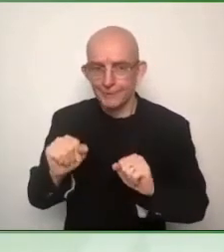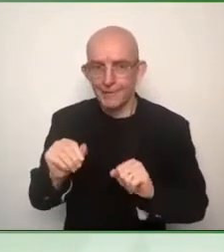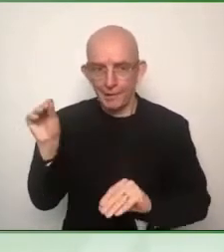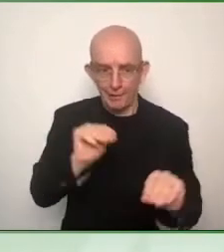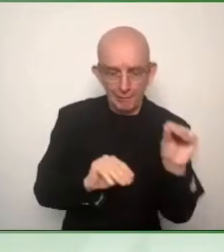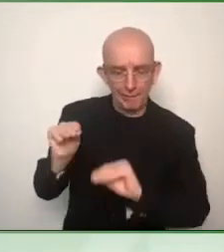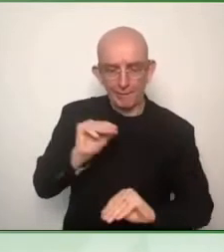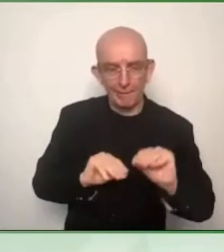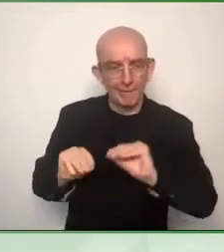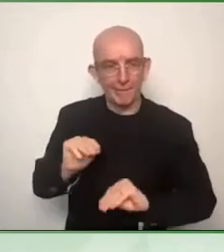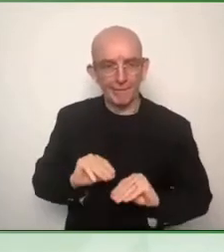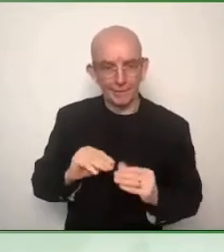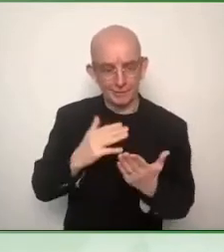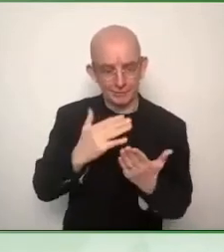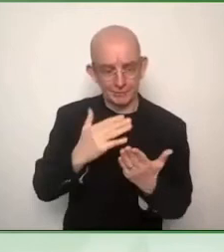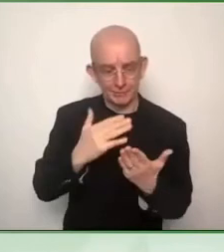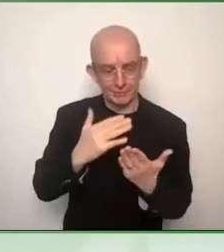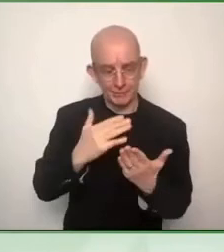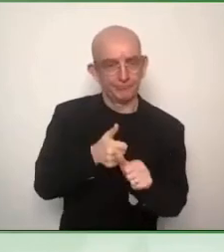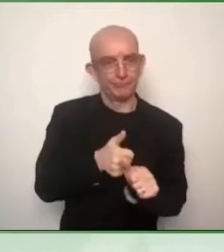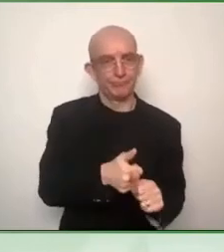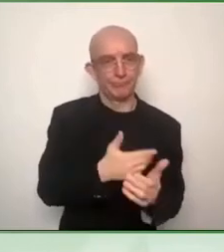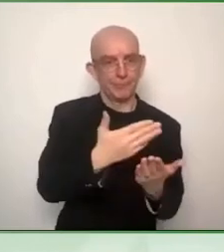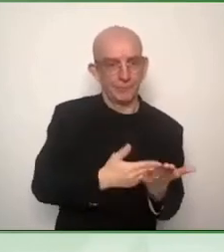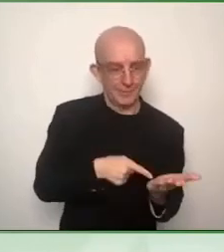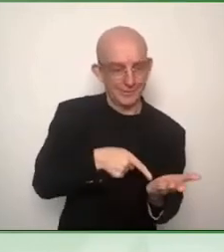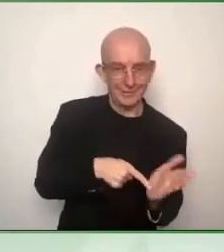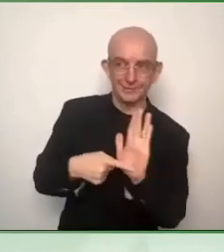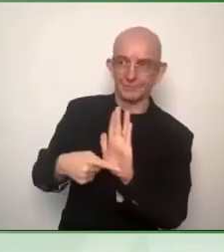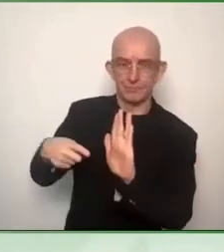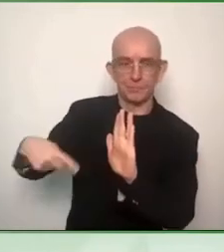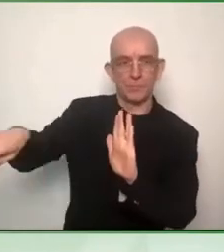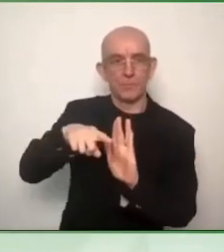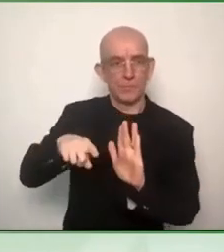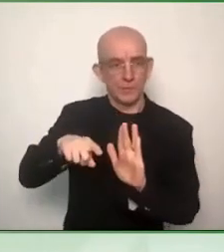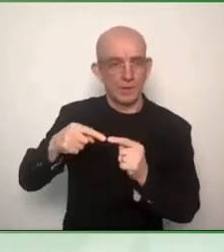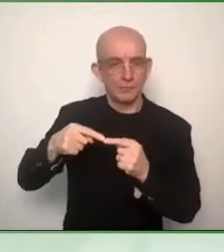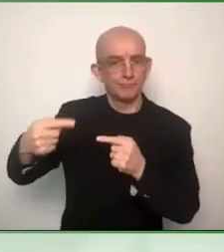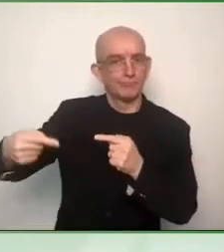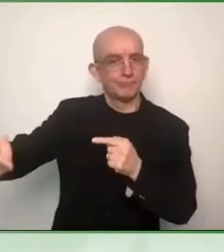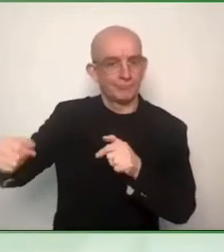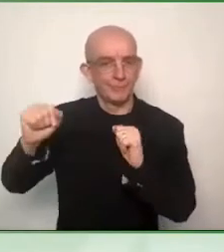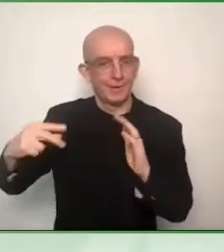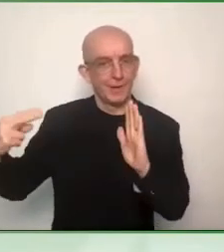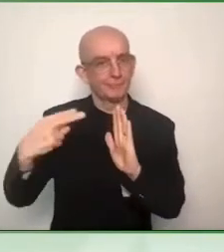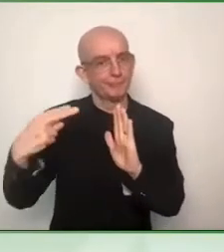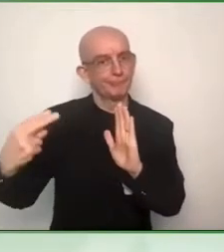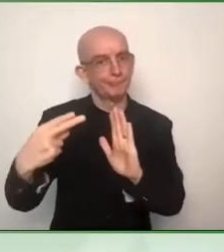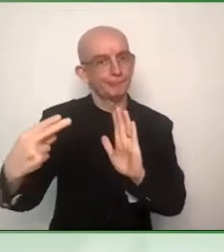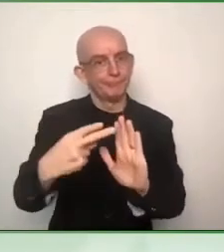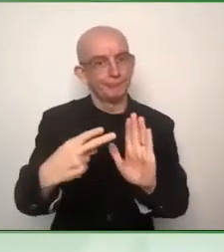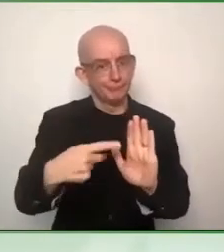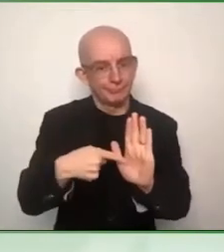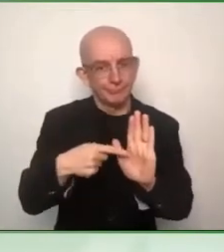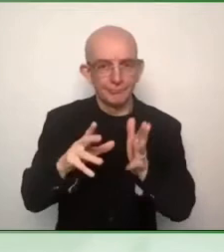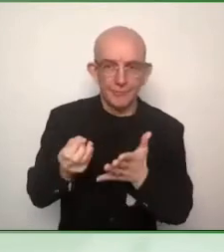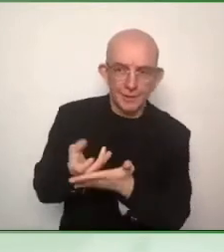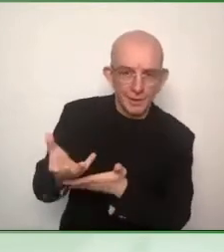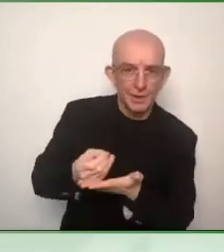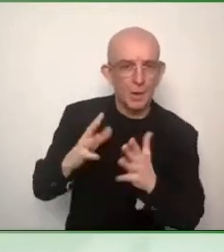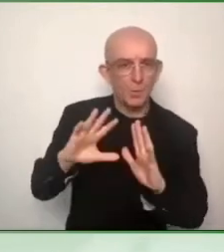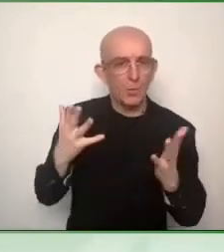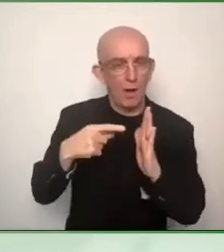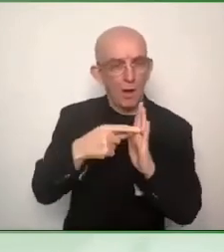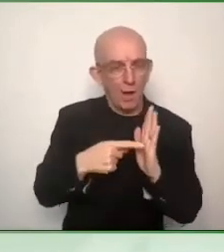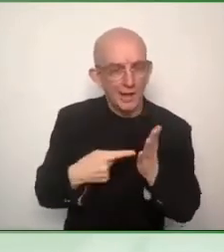in more technical details the requirements of accessibility in Europe. Thank you so much, Ima.